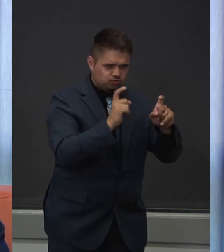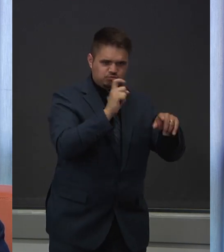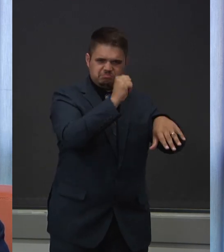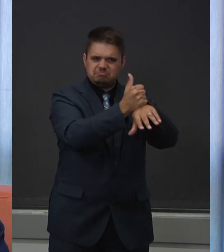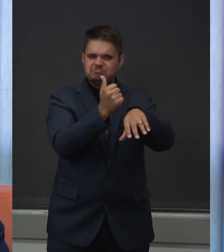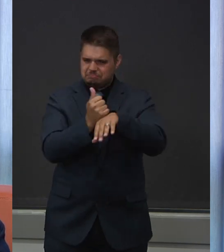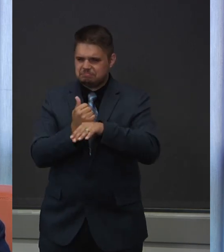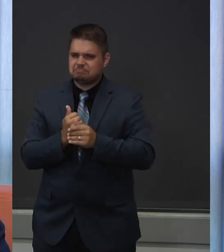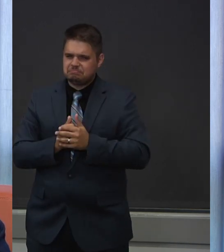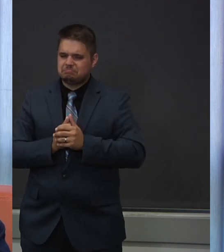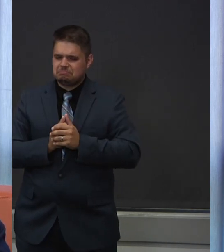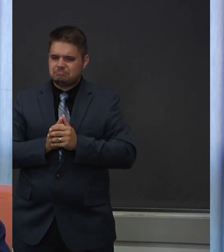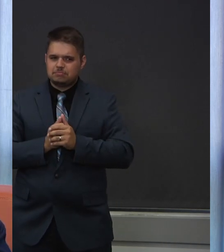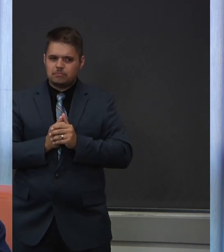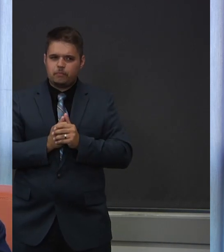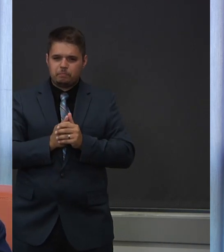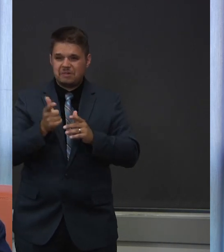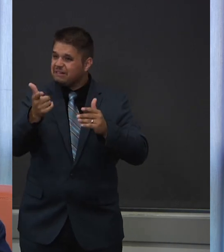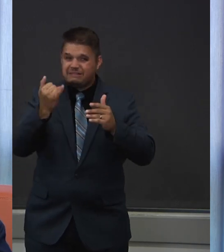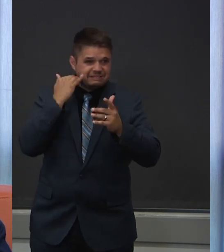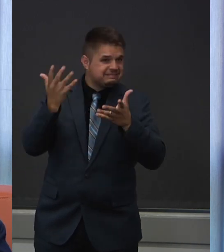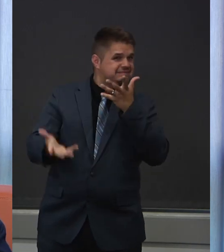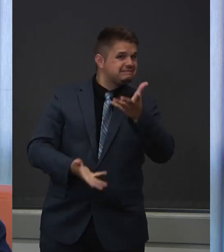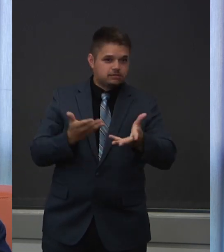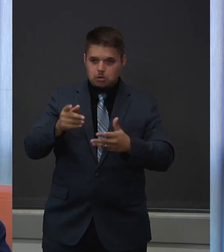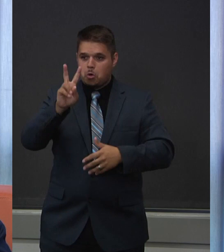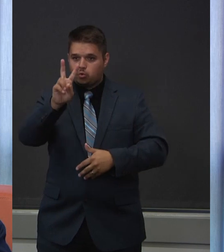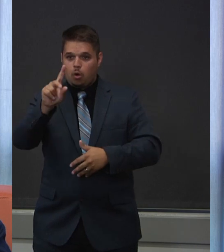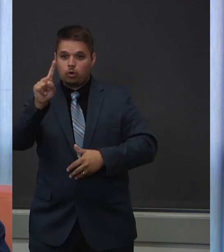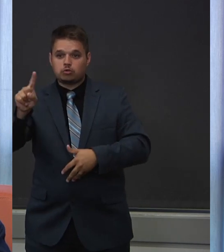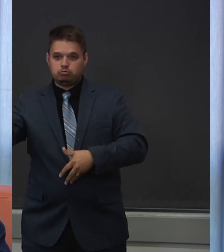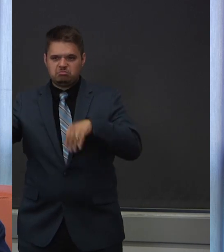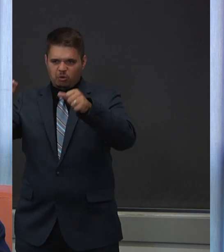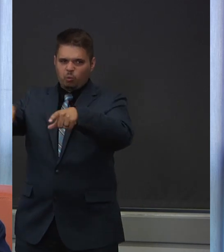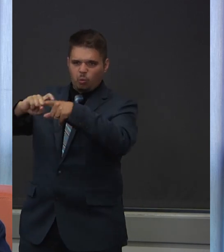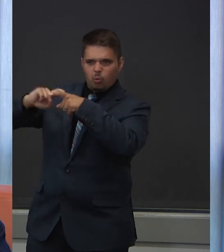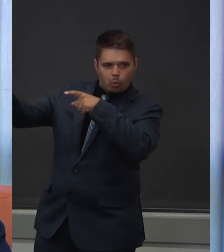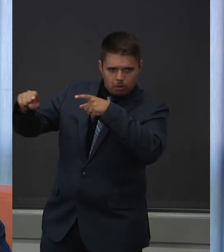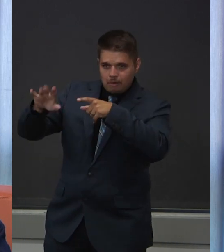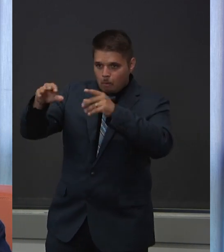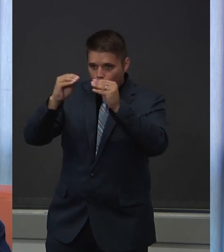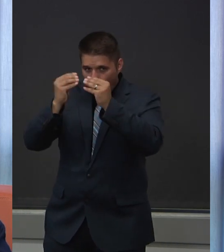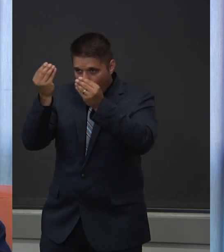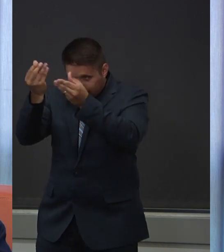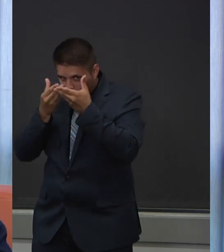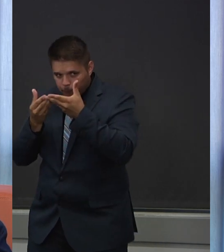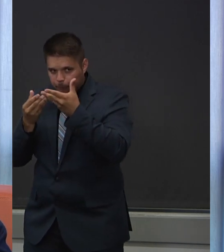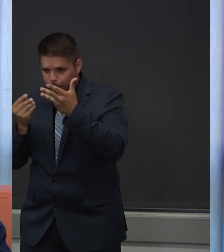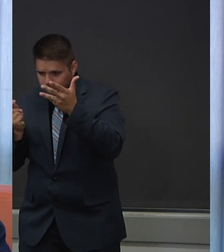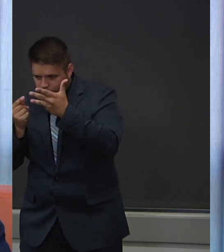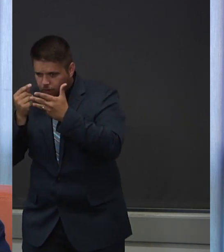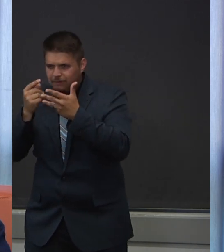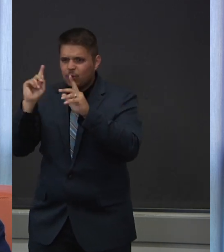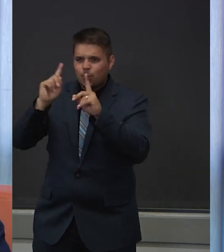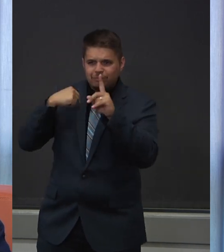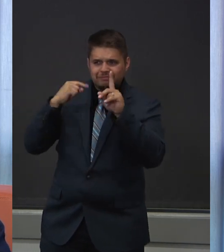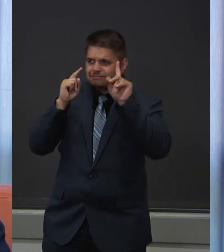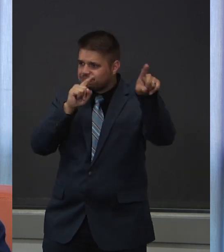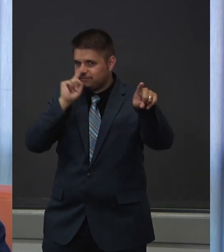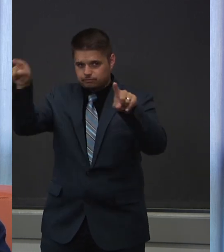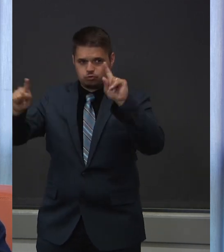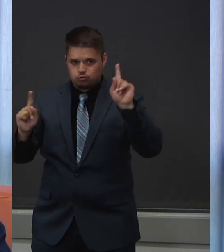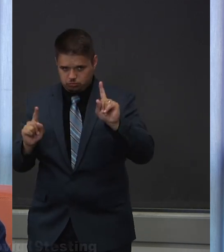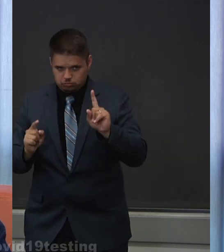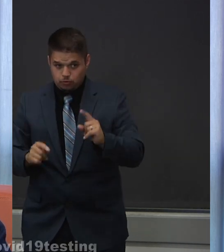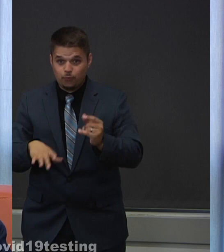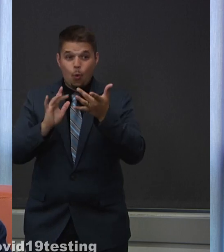211 to get some more information about COVID. You can refer to our testing locator, which may